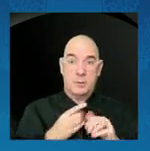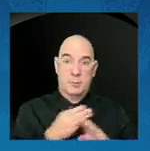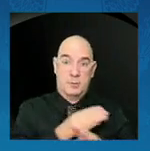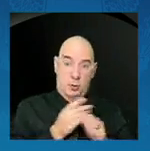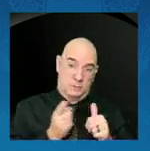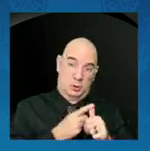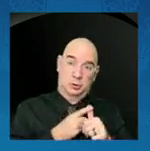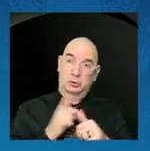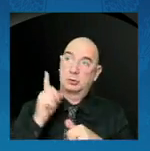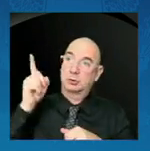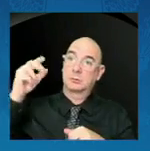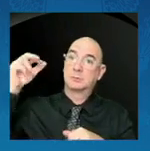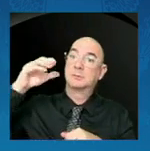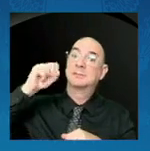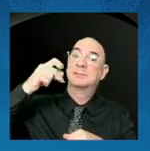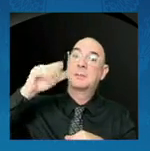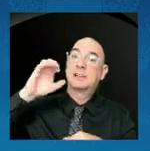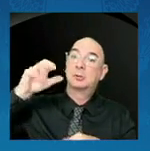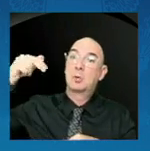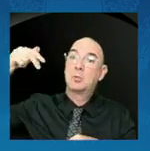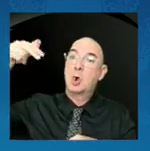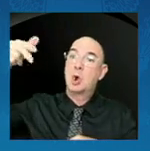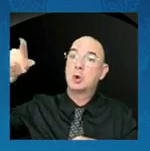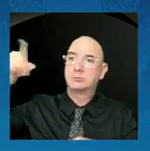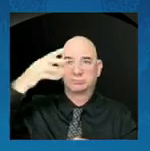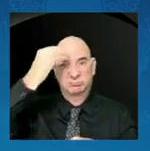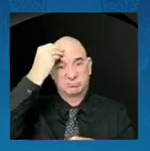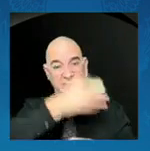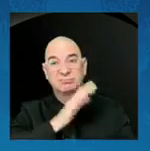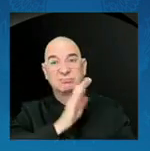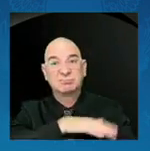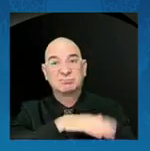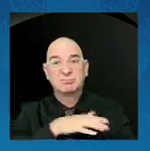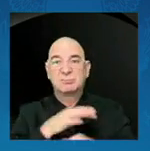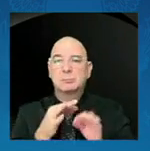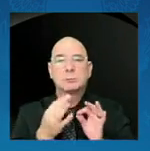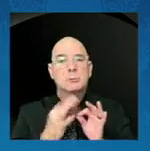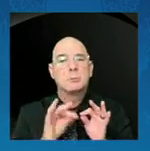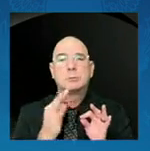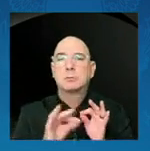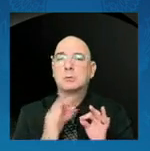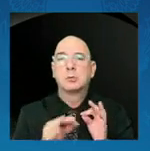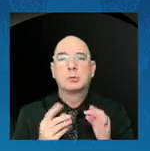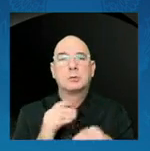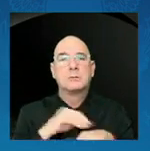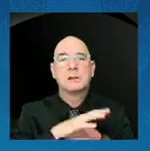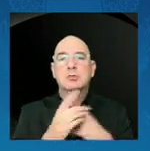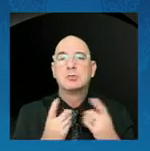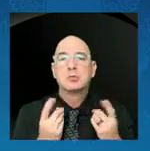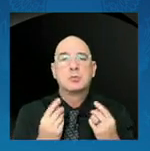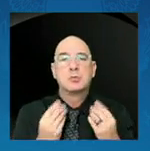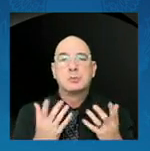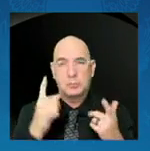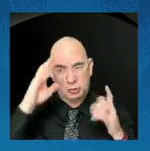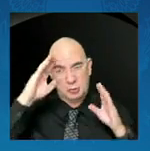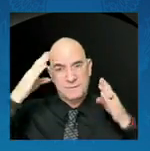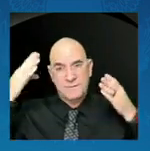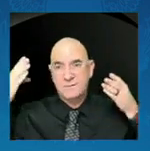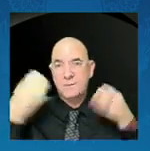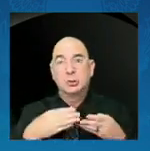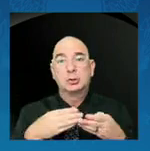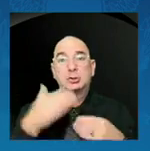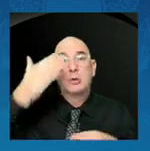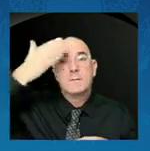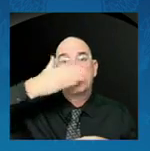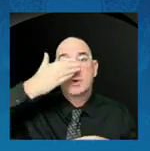He was told. Simple. Just focus. On what's right. front of you. And